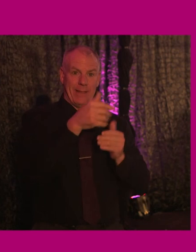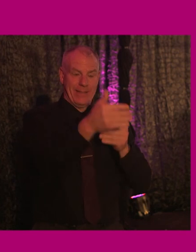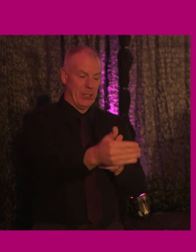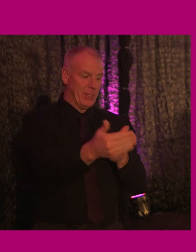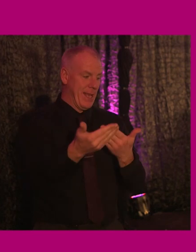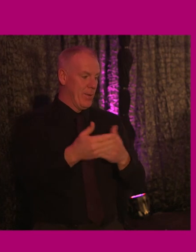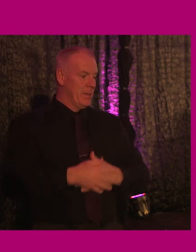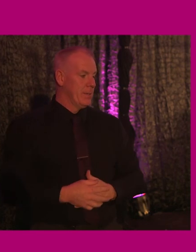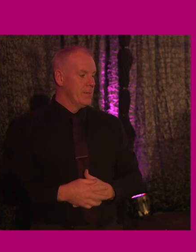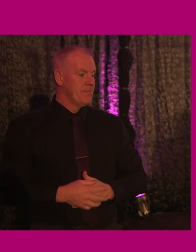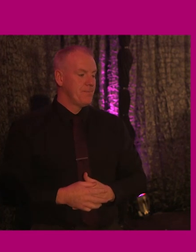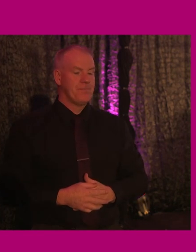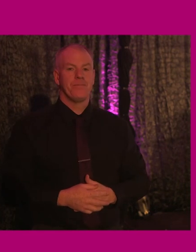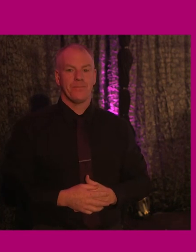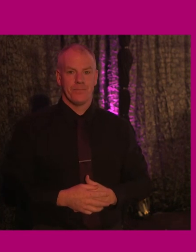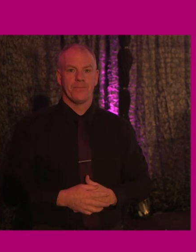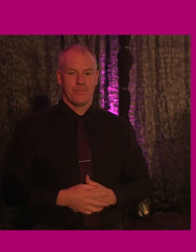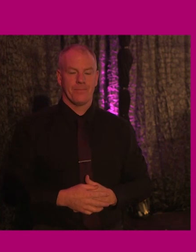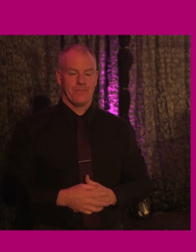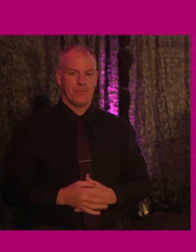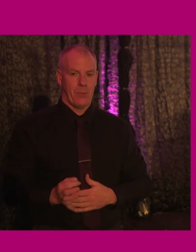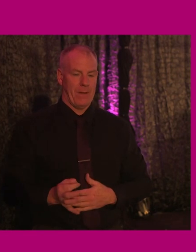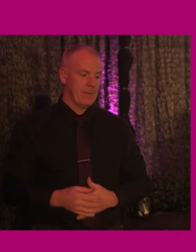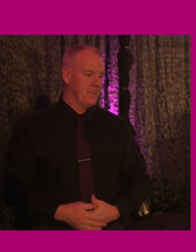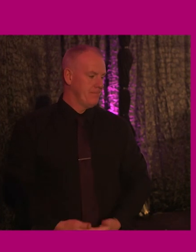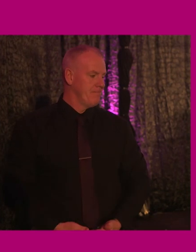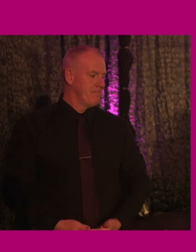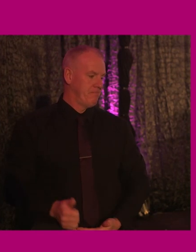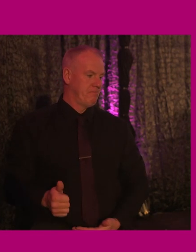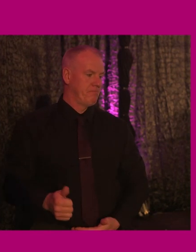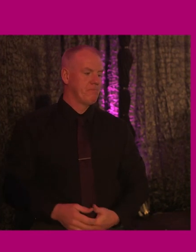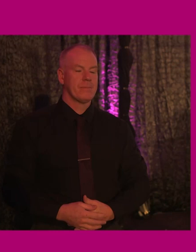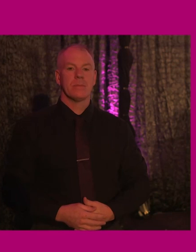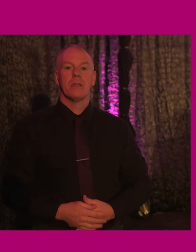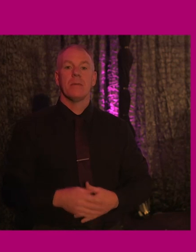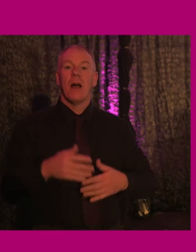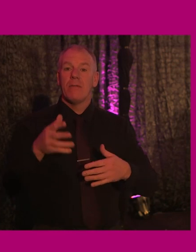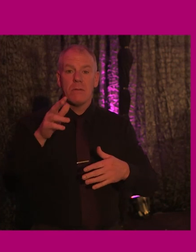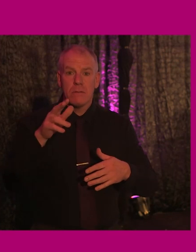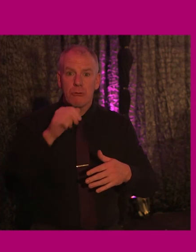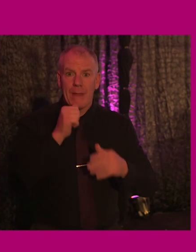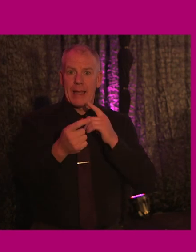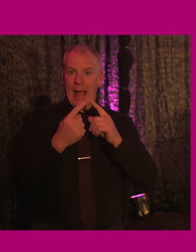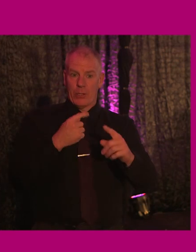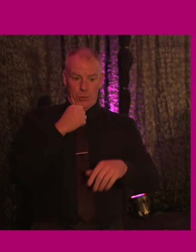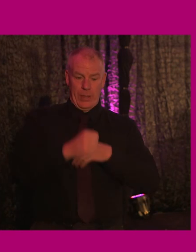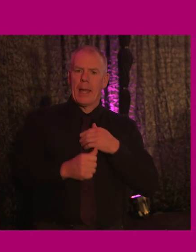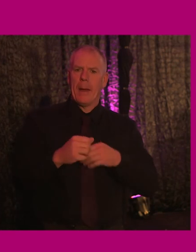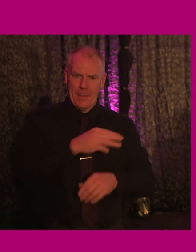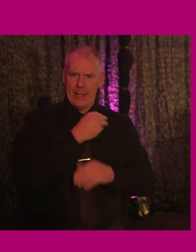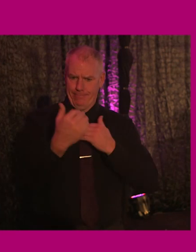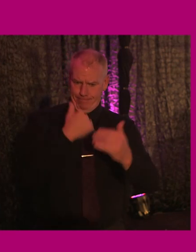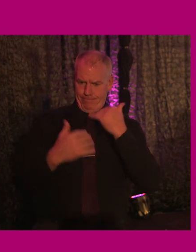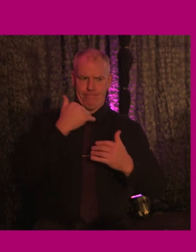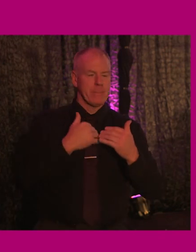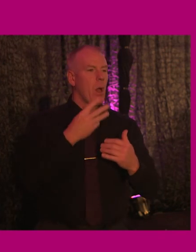session. But if you have questions that we don't get time to answer today, please do continue to feed them through and we'll